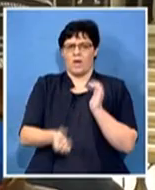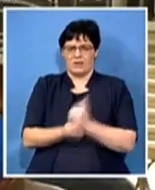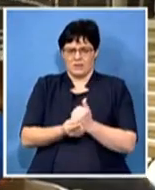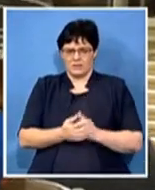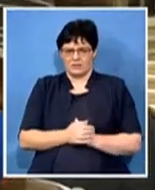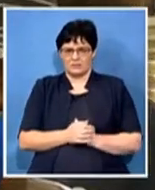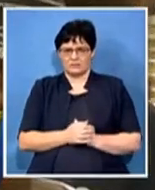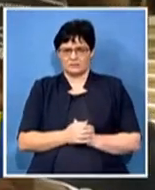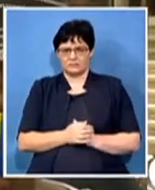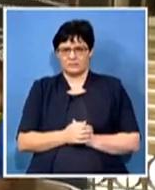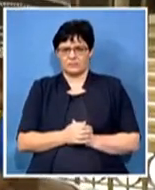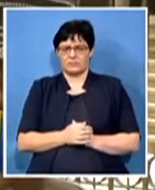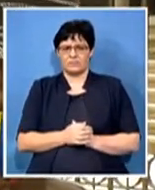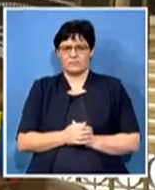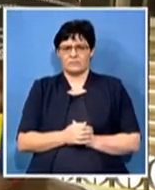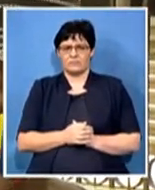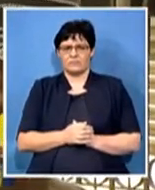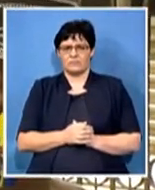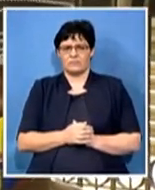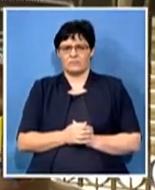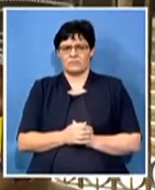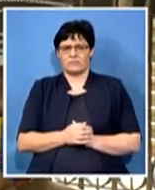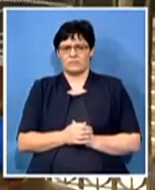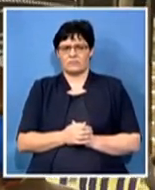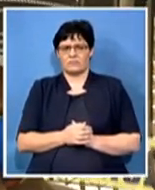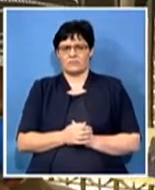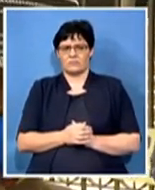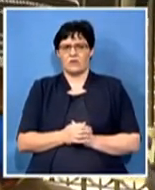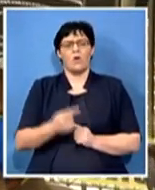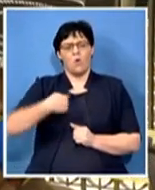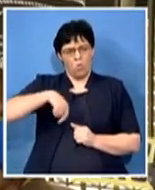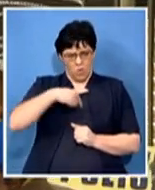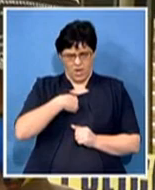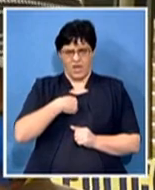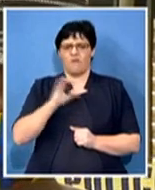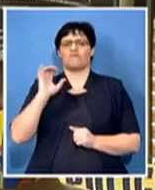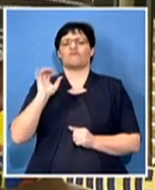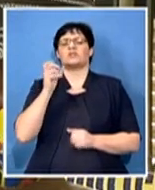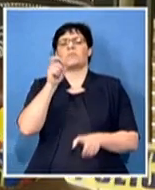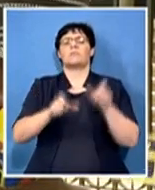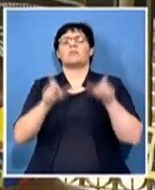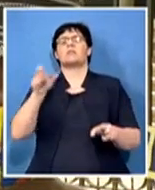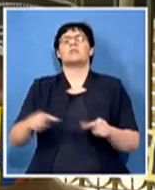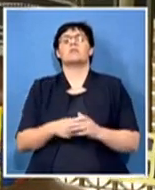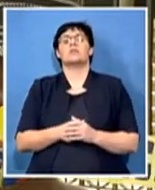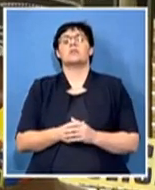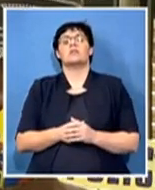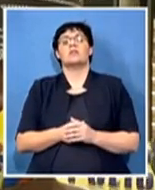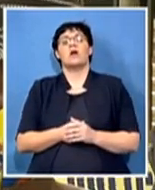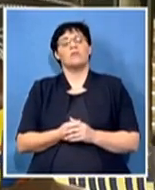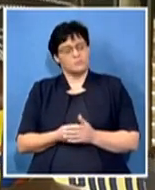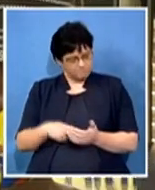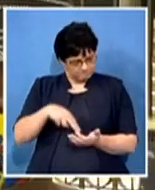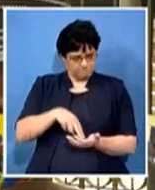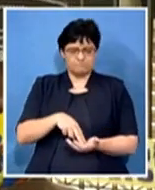We, as the ordinary people of the free state, we stand on the side of the people. Free state